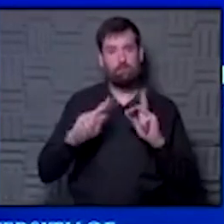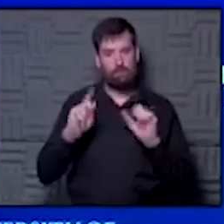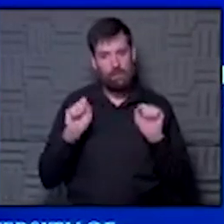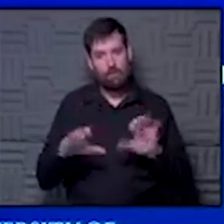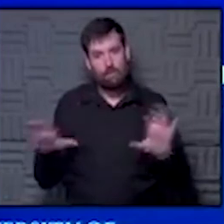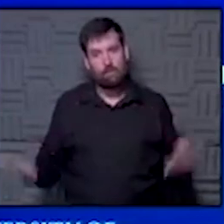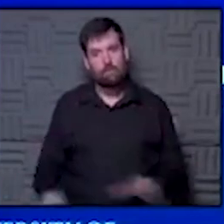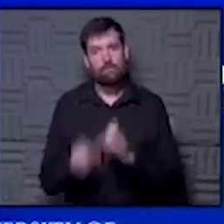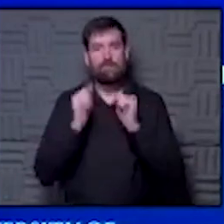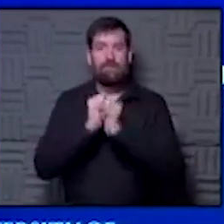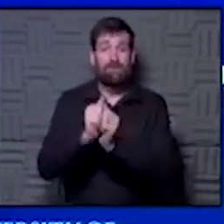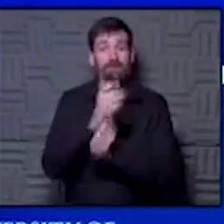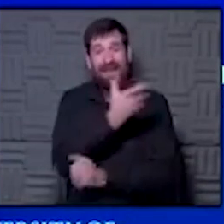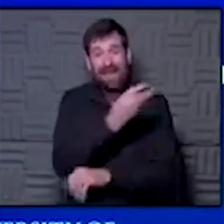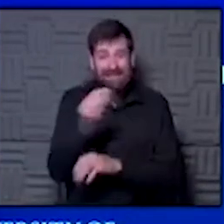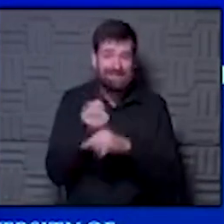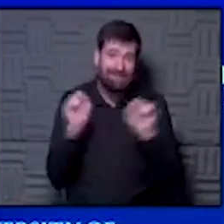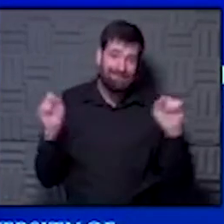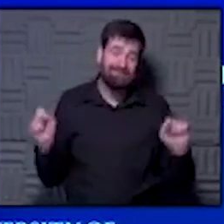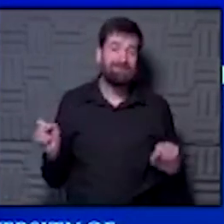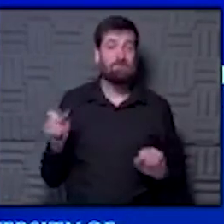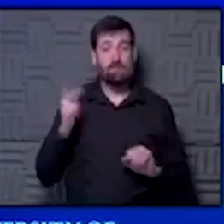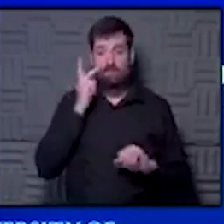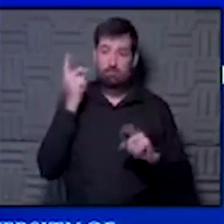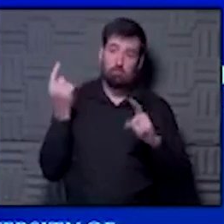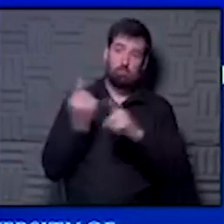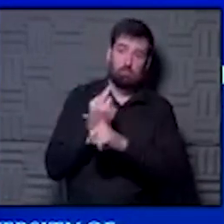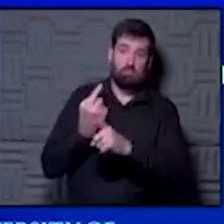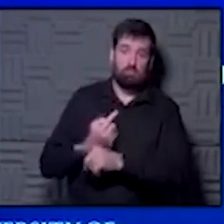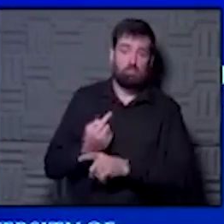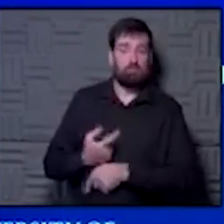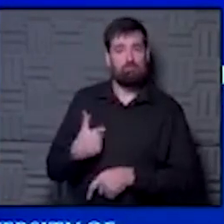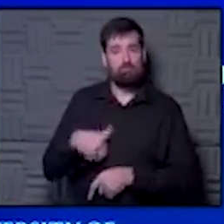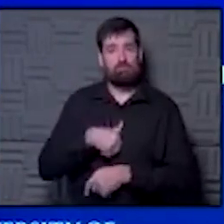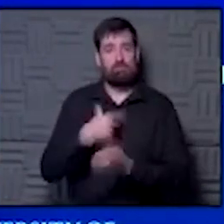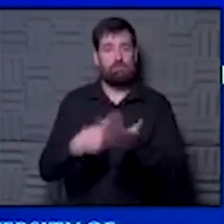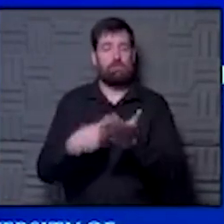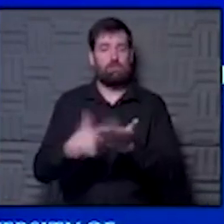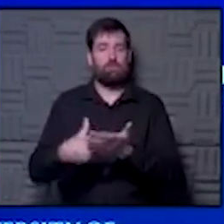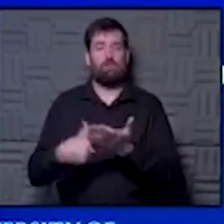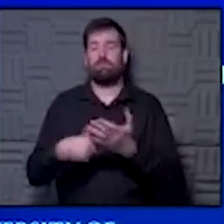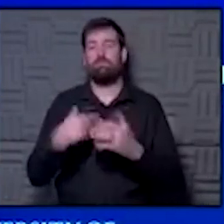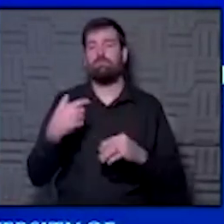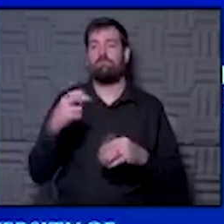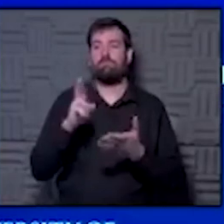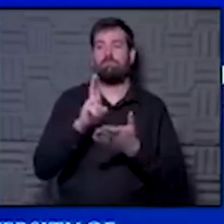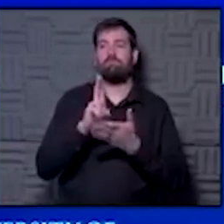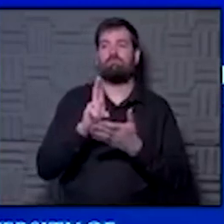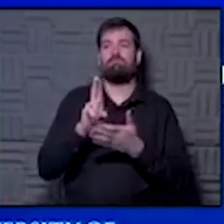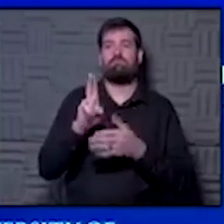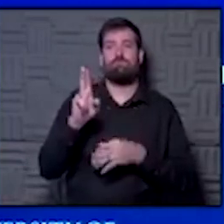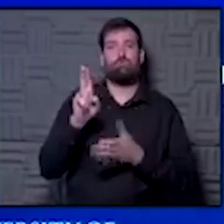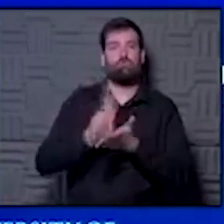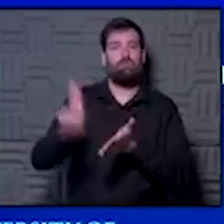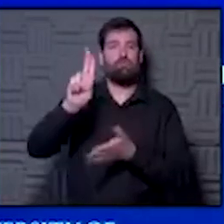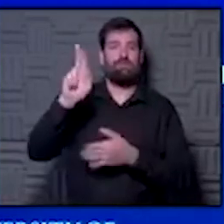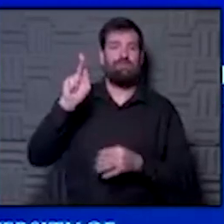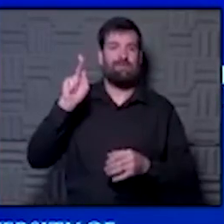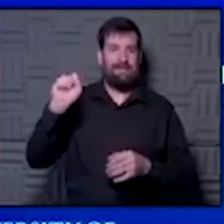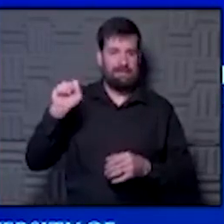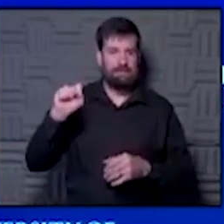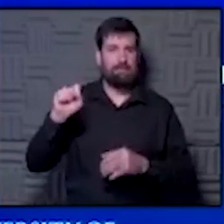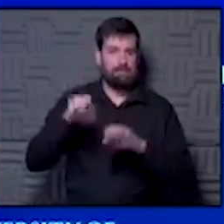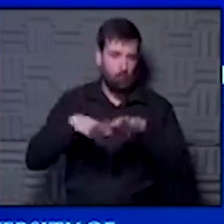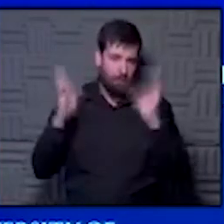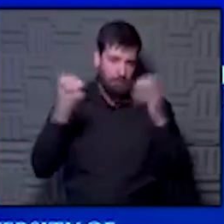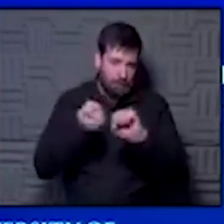together and do it safely. You see it when you need something right. think, you we talked earlier about the University of Kansas opening up successfully and keeping